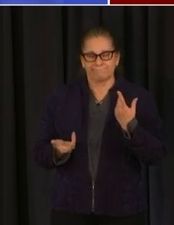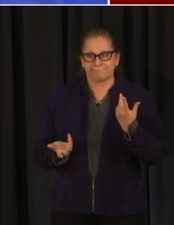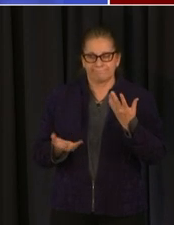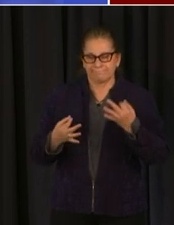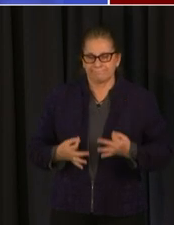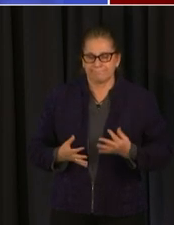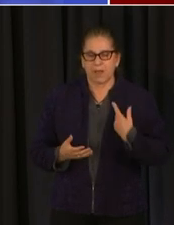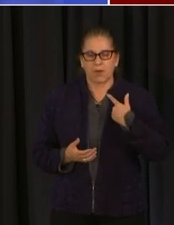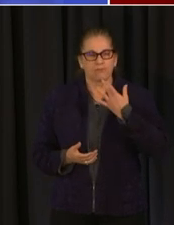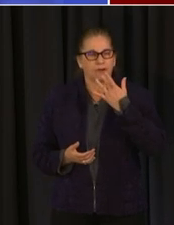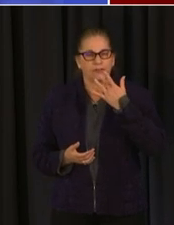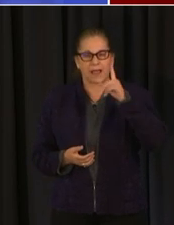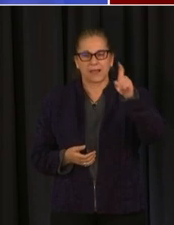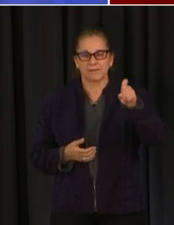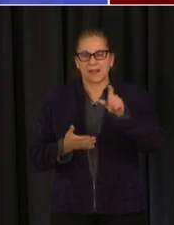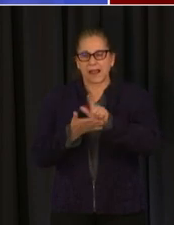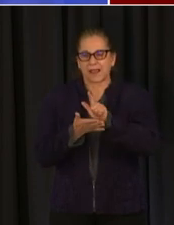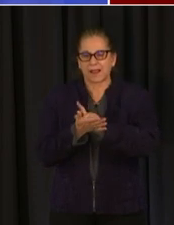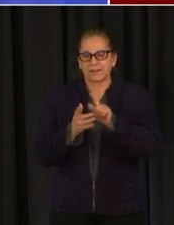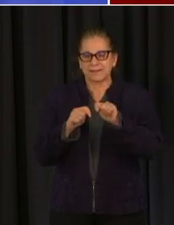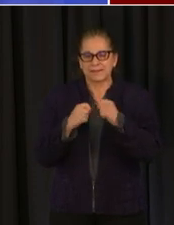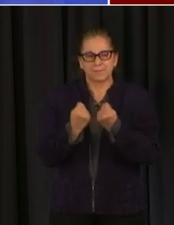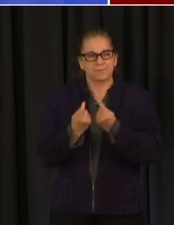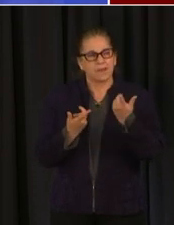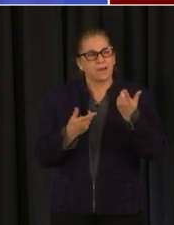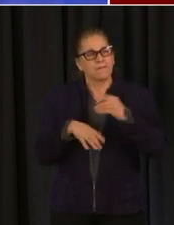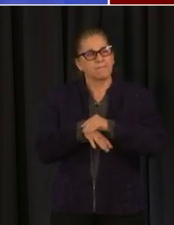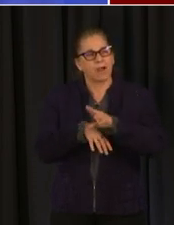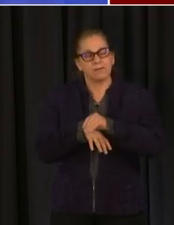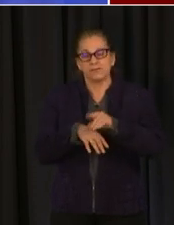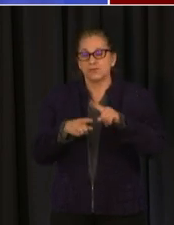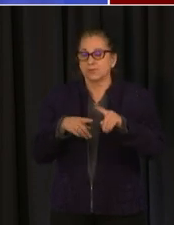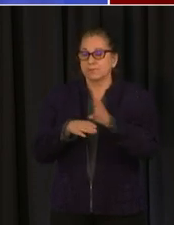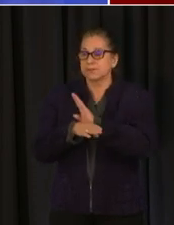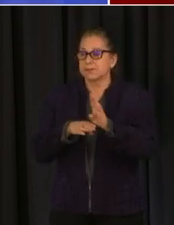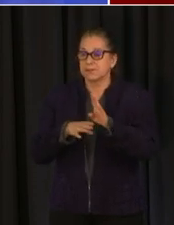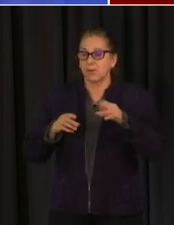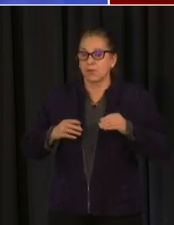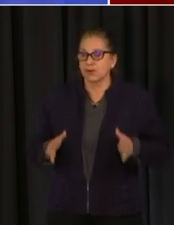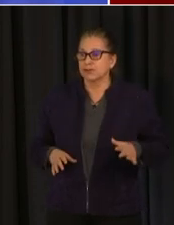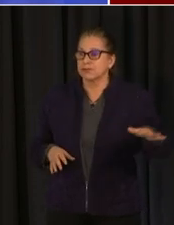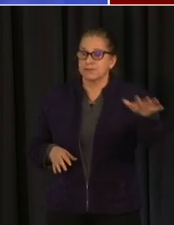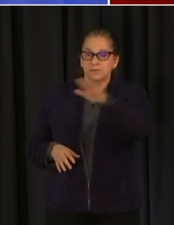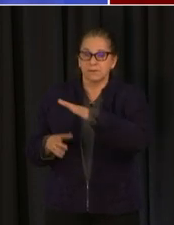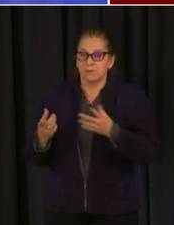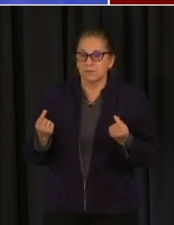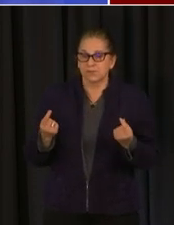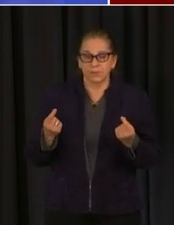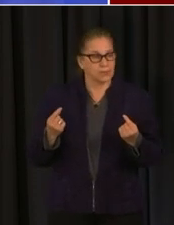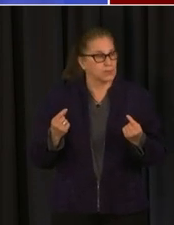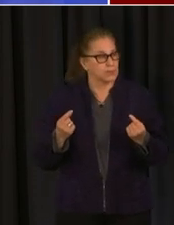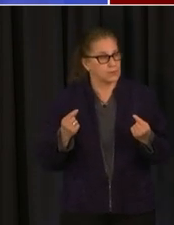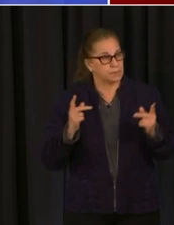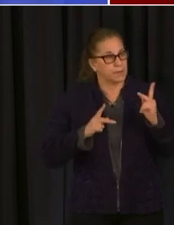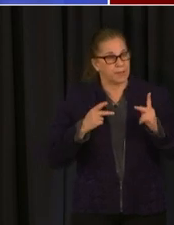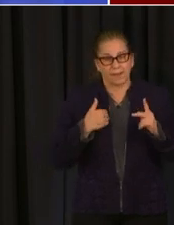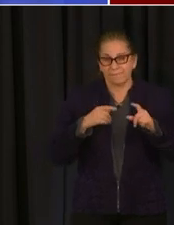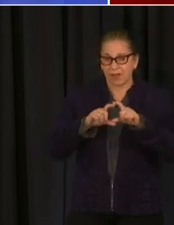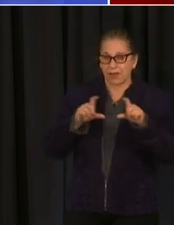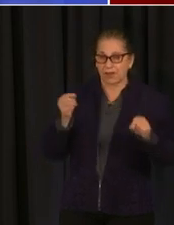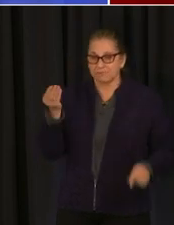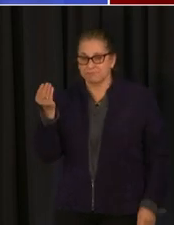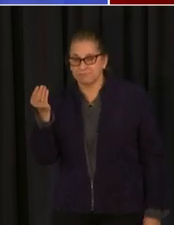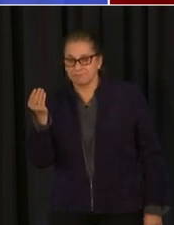legal opinion so that we can advise businesses what we know um however is that there is not